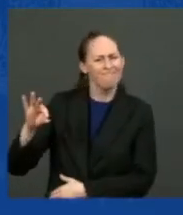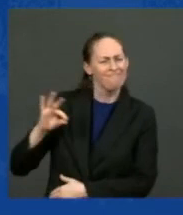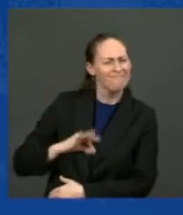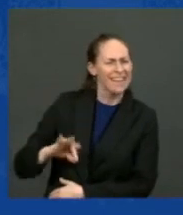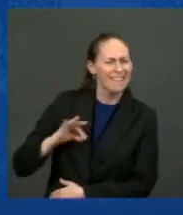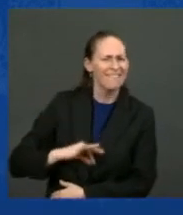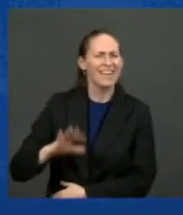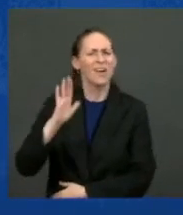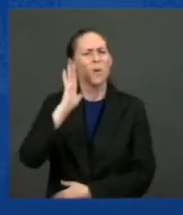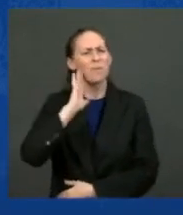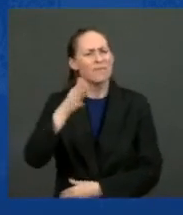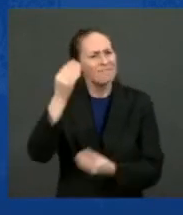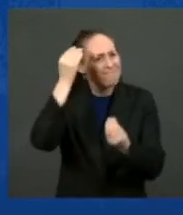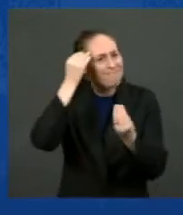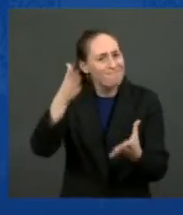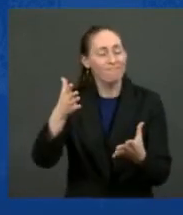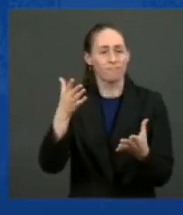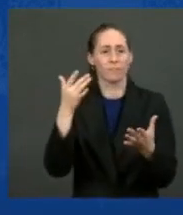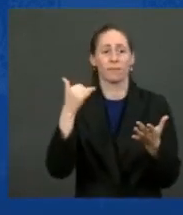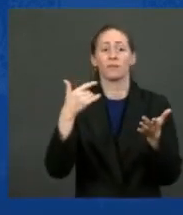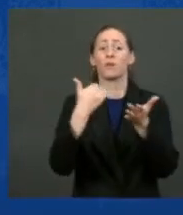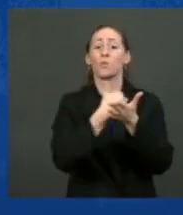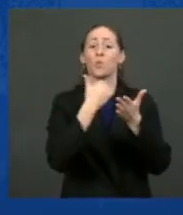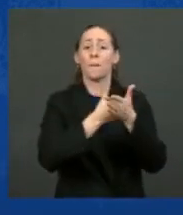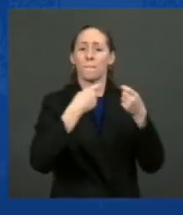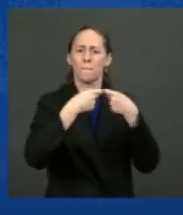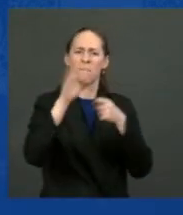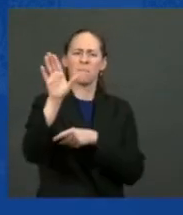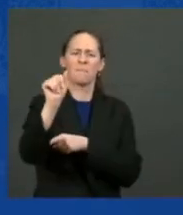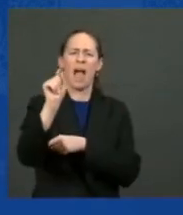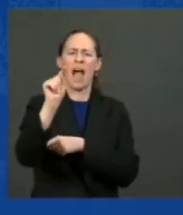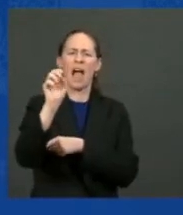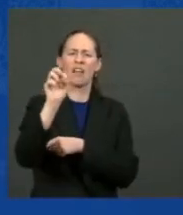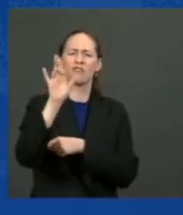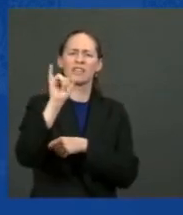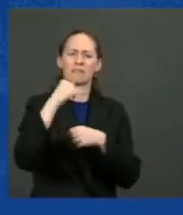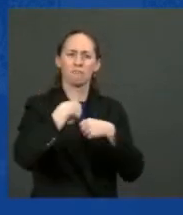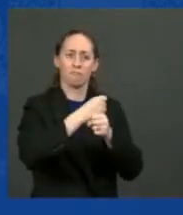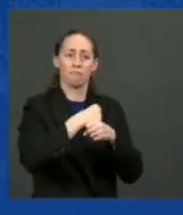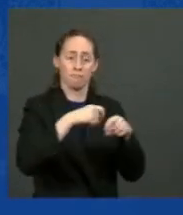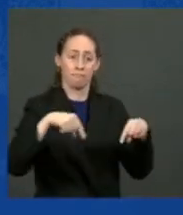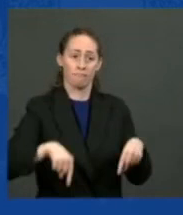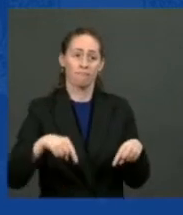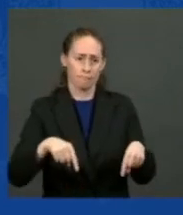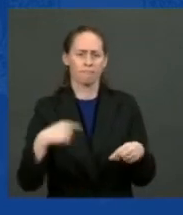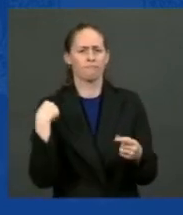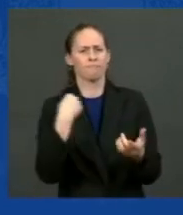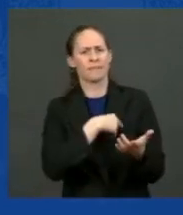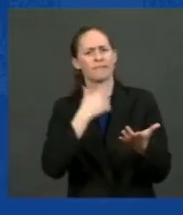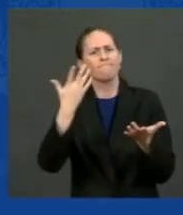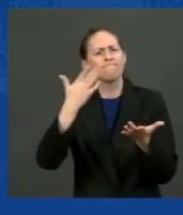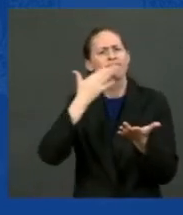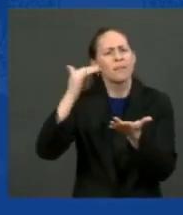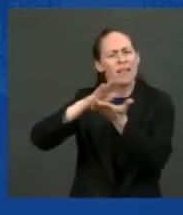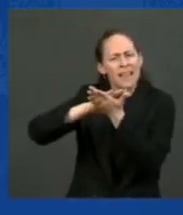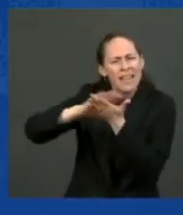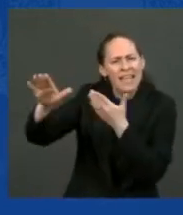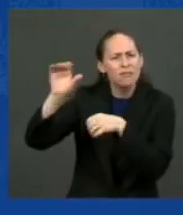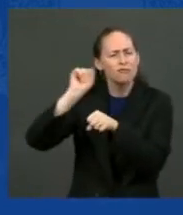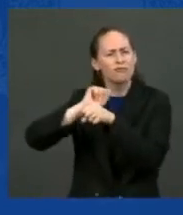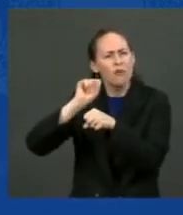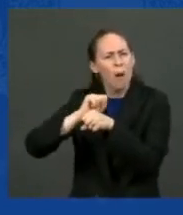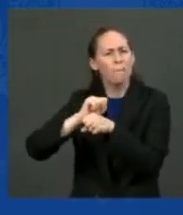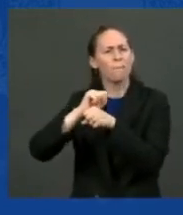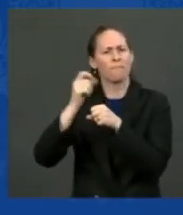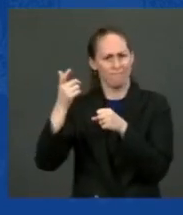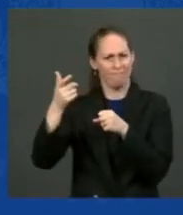battery and parts. know what he hasn't mentioned, though, as far as infrastructure goes? Elements of bathrooms. We're looking very strongly at